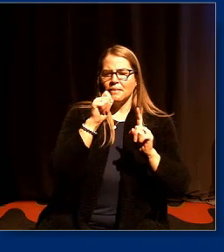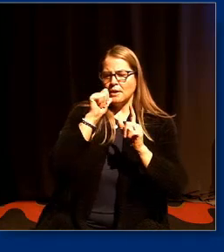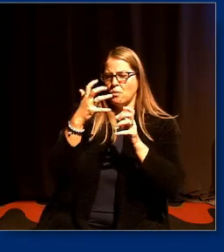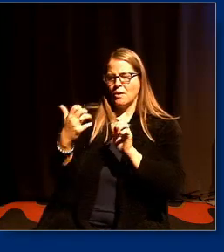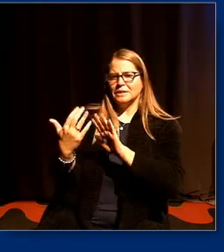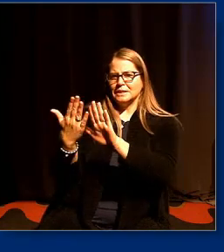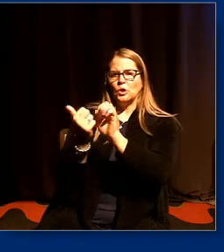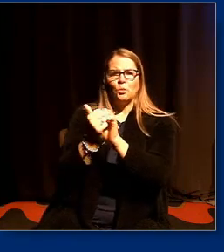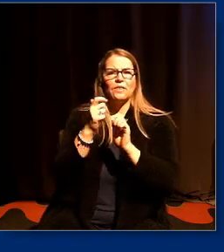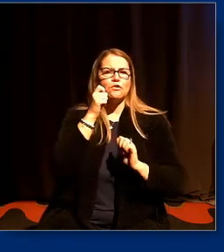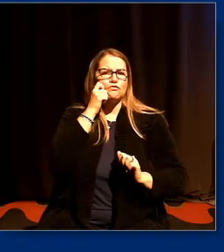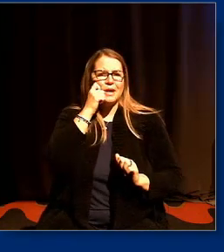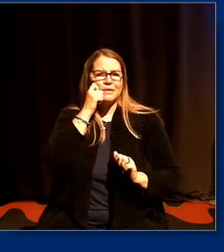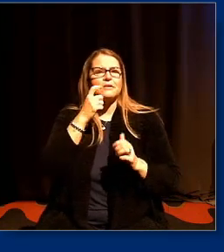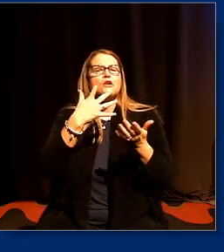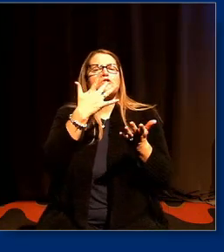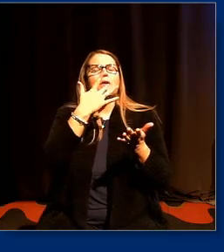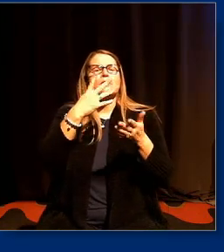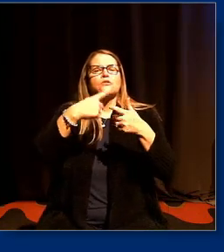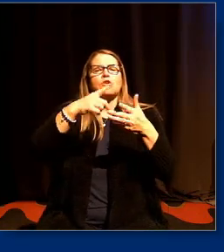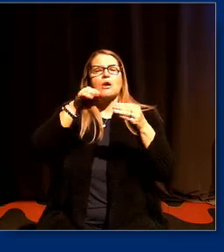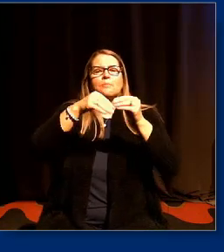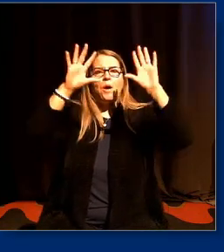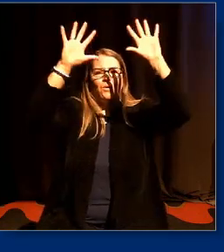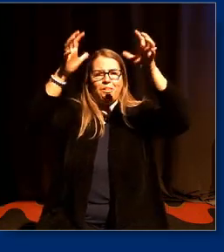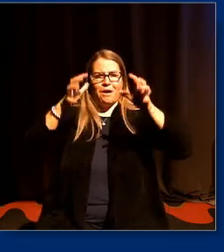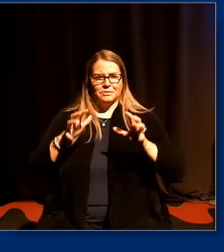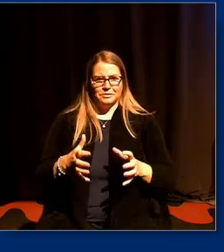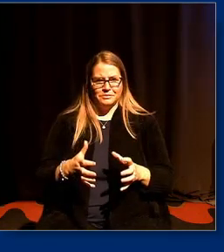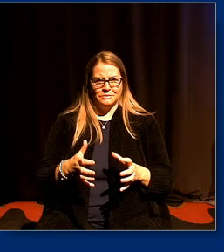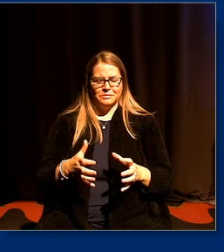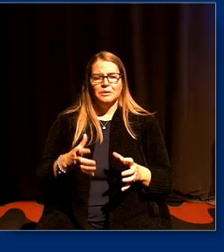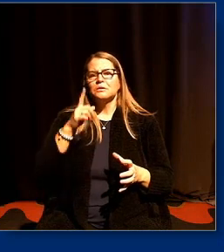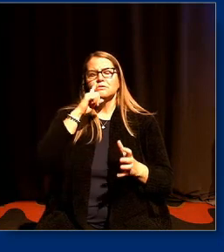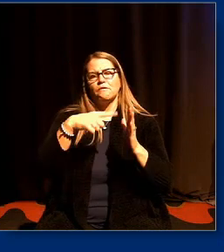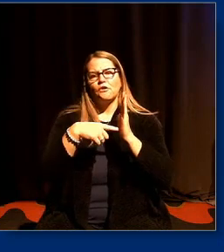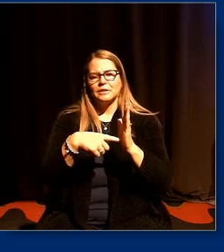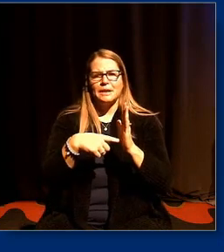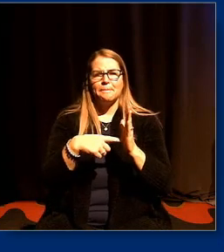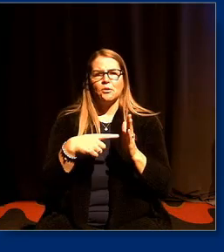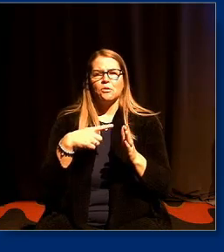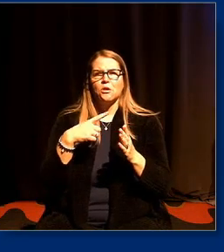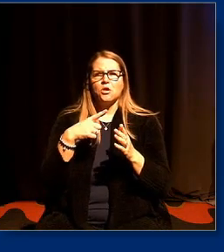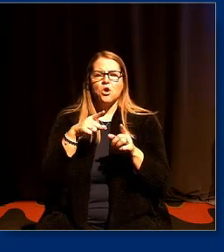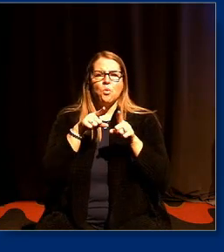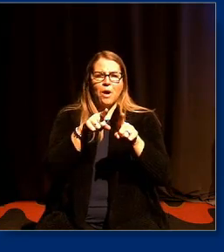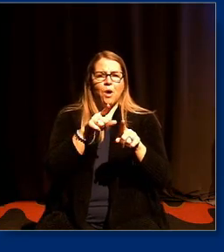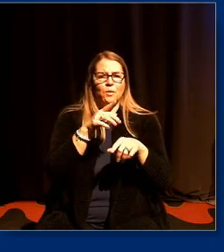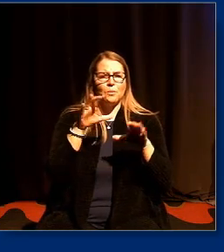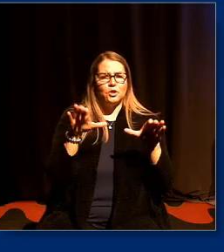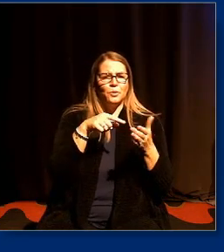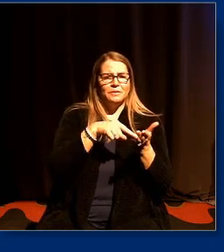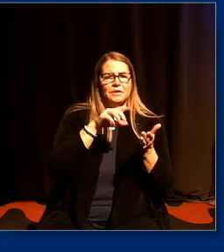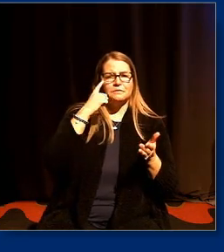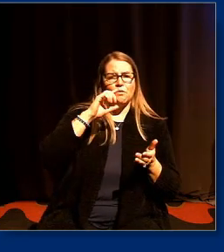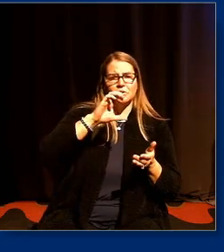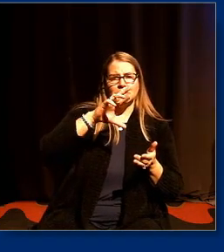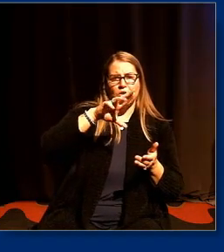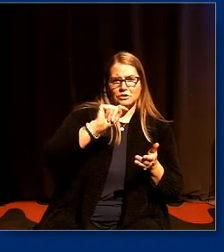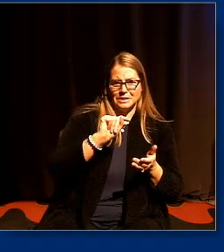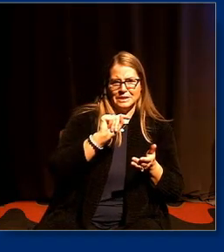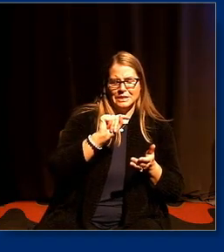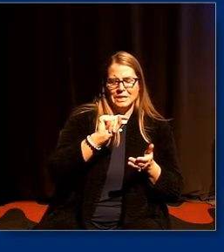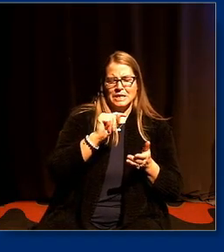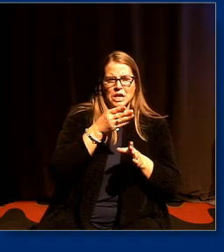more comfortable talking about class um so for example a lot of the early academic critiques of crt were